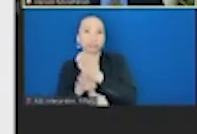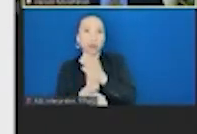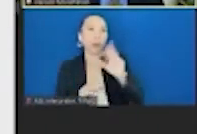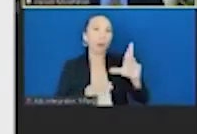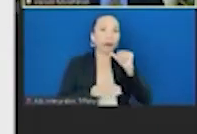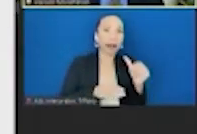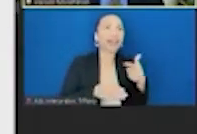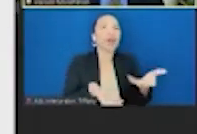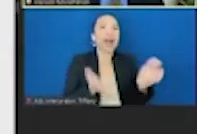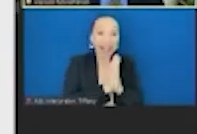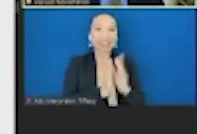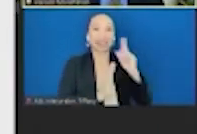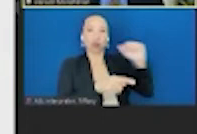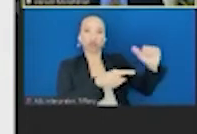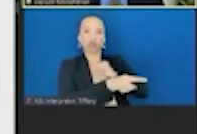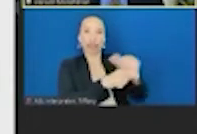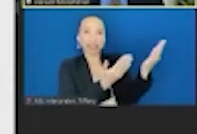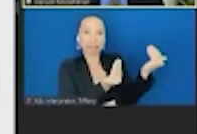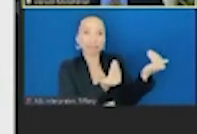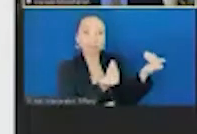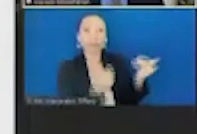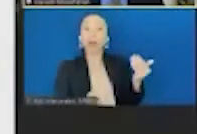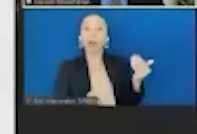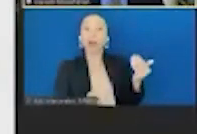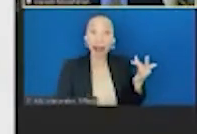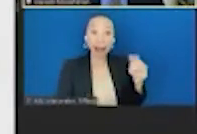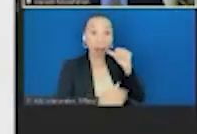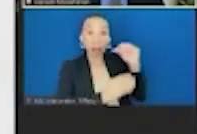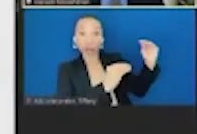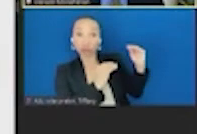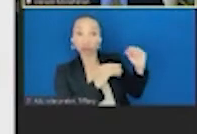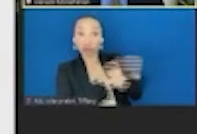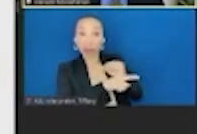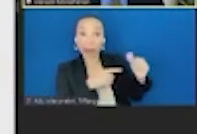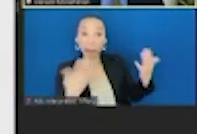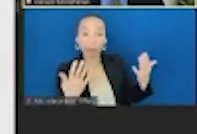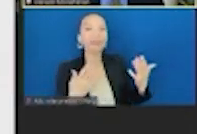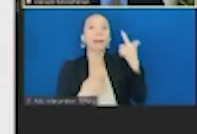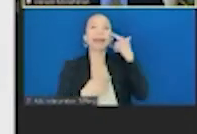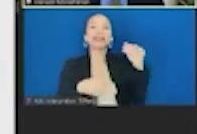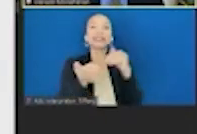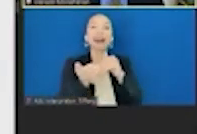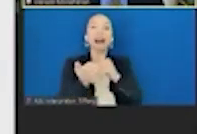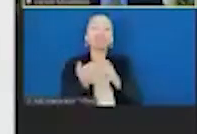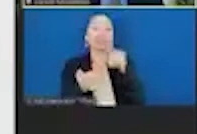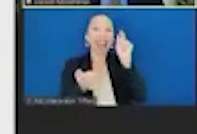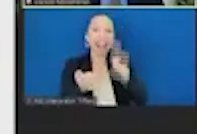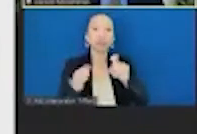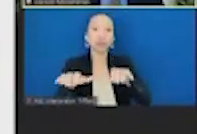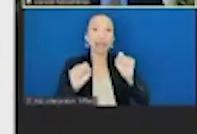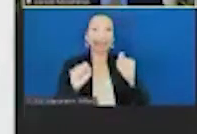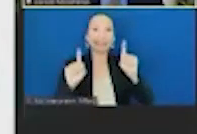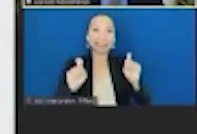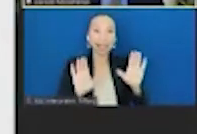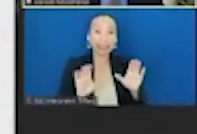for this training. Why can't they get this training? Well, it's because the tests, all of the tests that doctors have to take are packed with